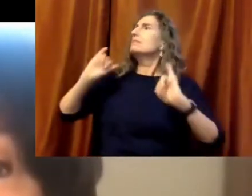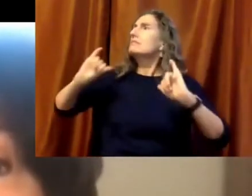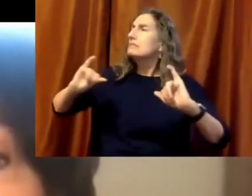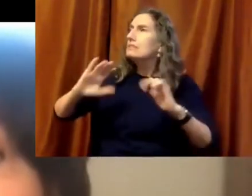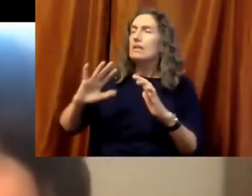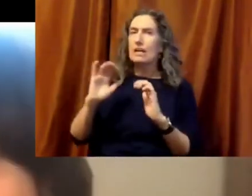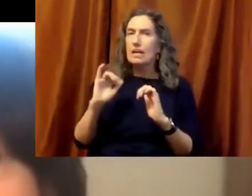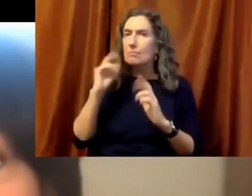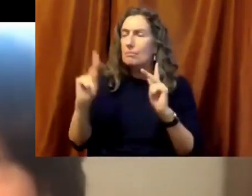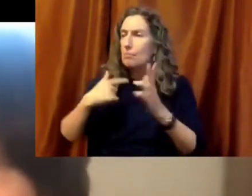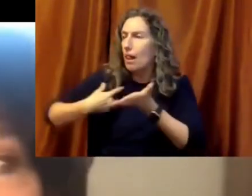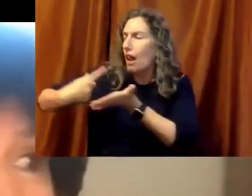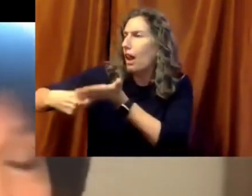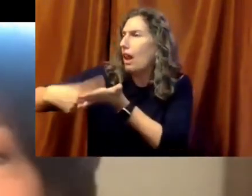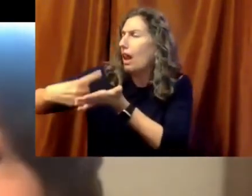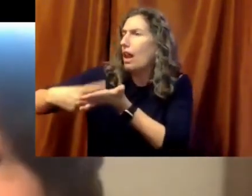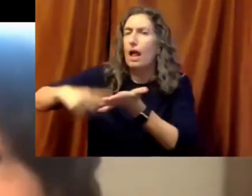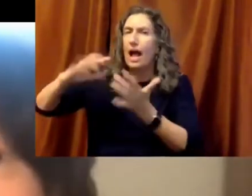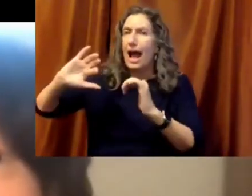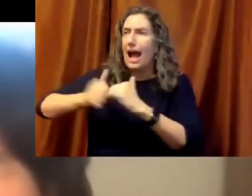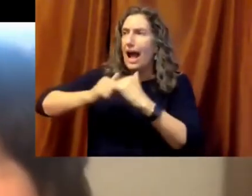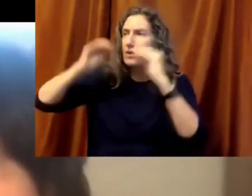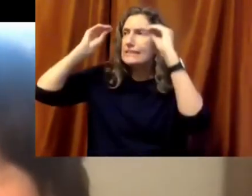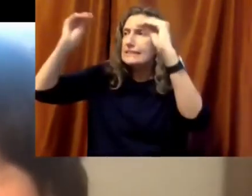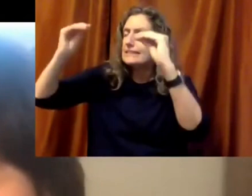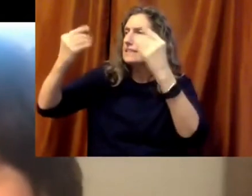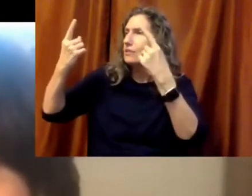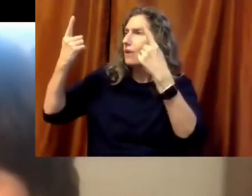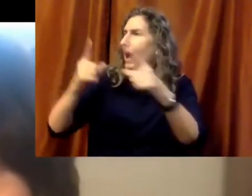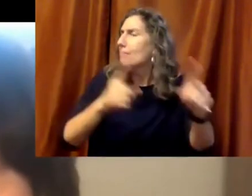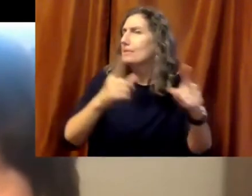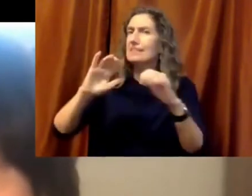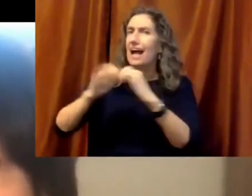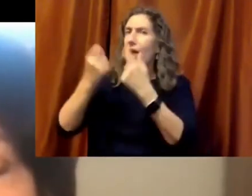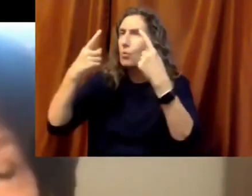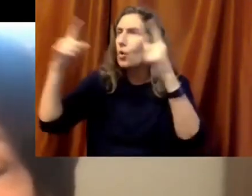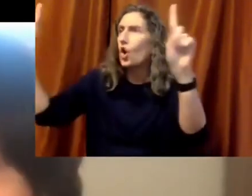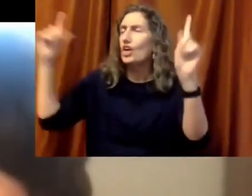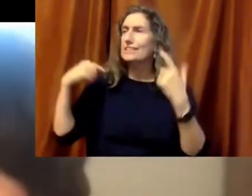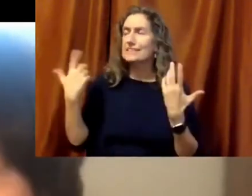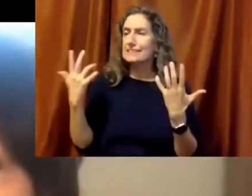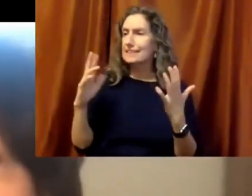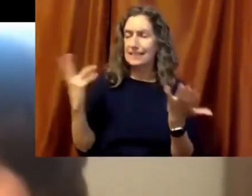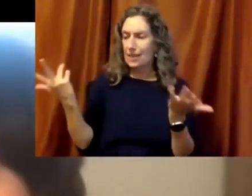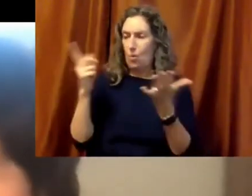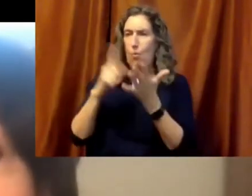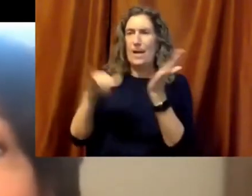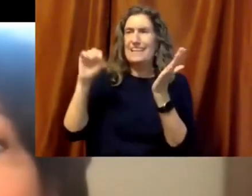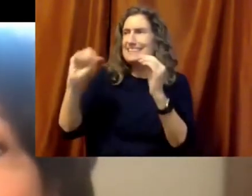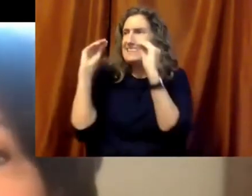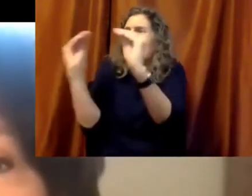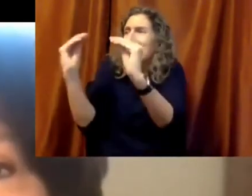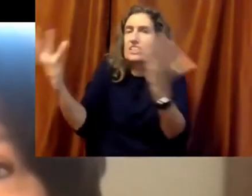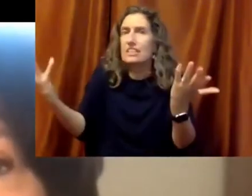reflective pedagogy, on the nature of learning itself to know, to be, to do,